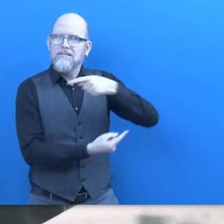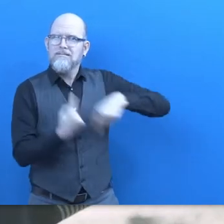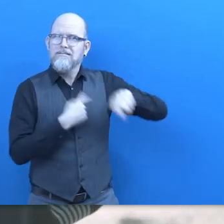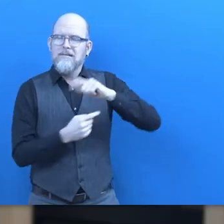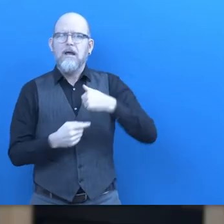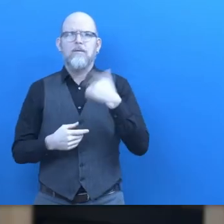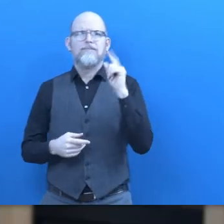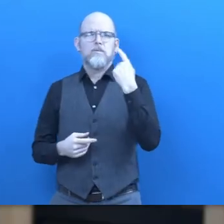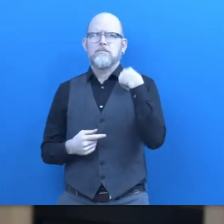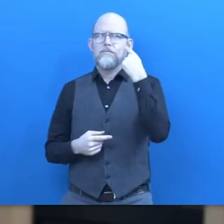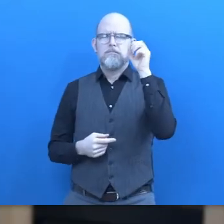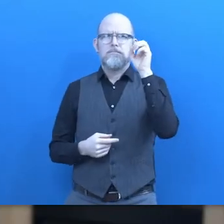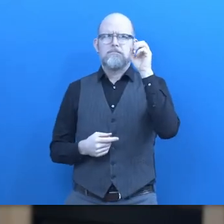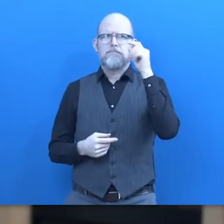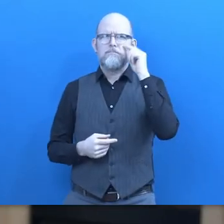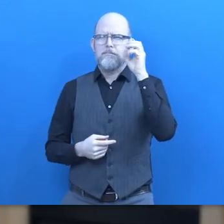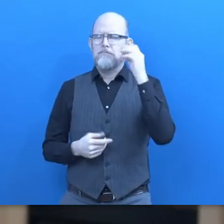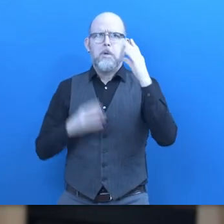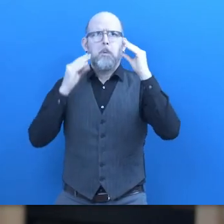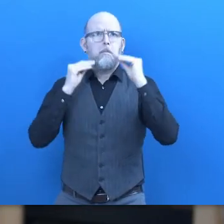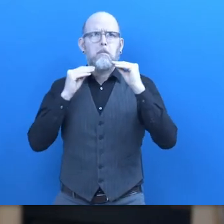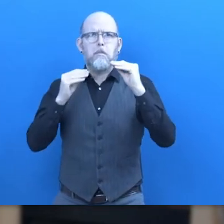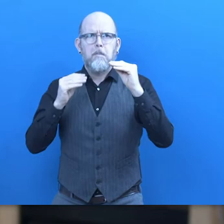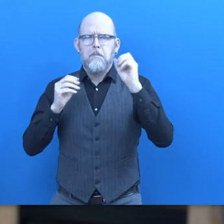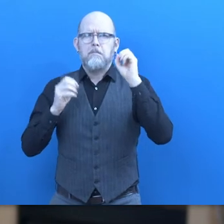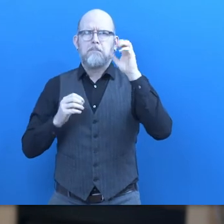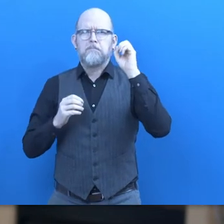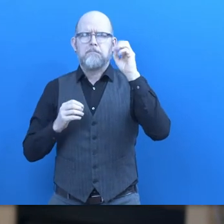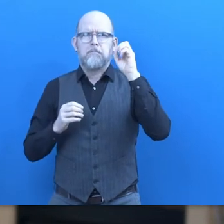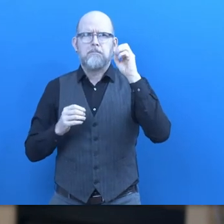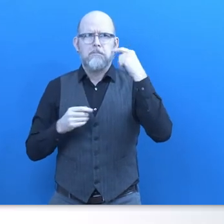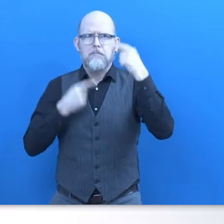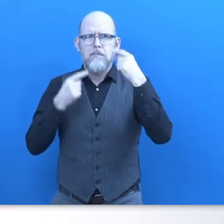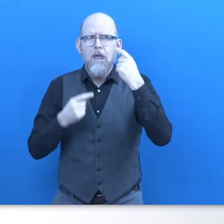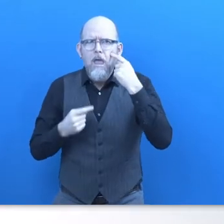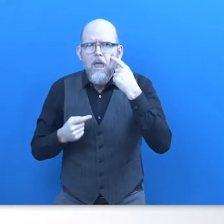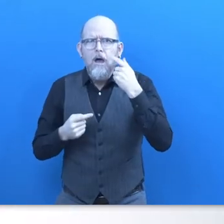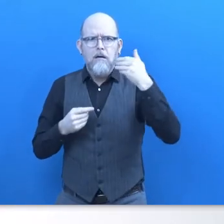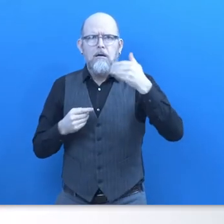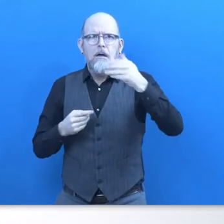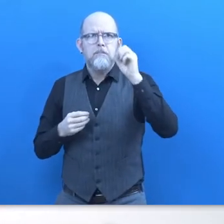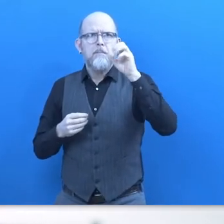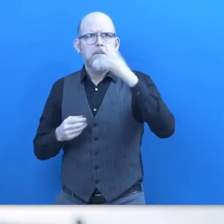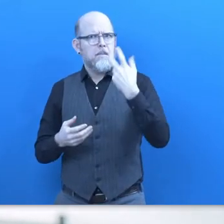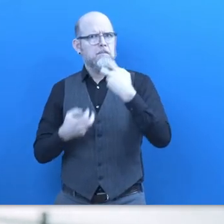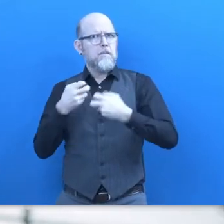think anything of it but started recurring quite frequently to the point where it would blind me for a moment and I had a couple scary moments while driving home